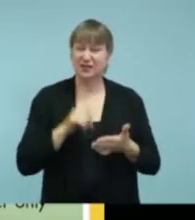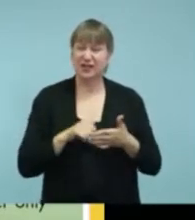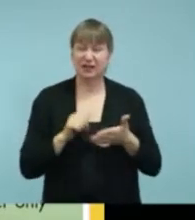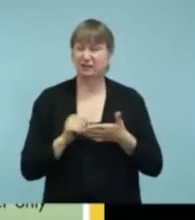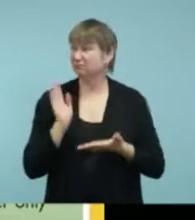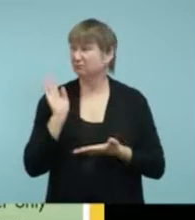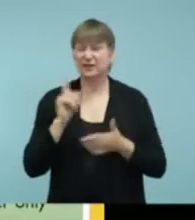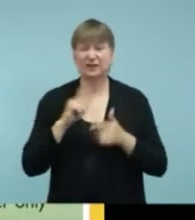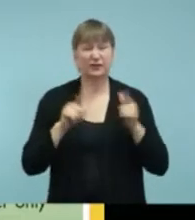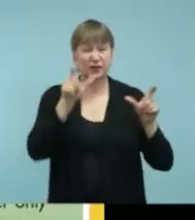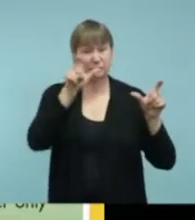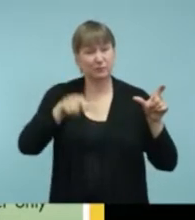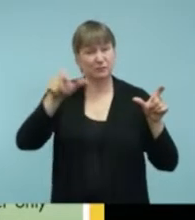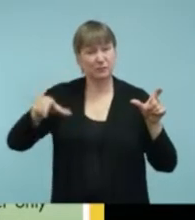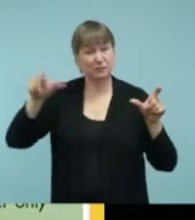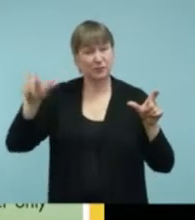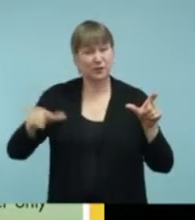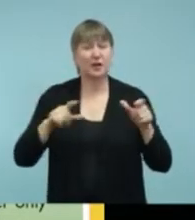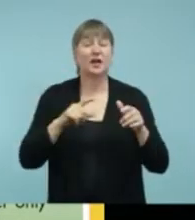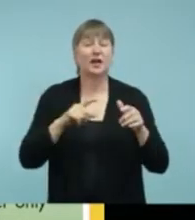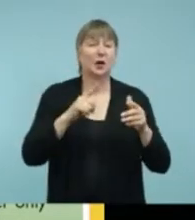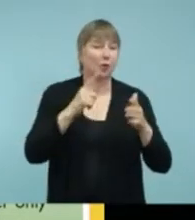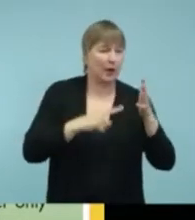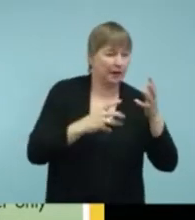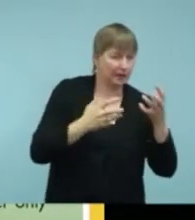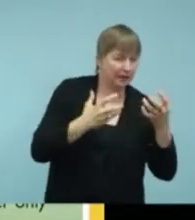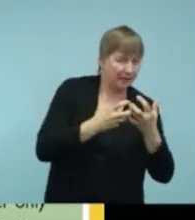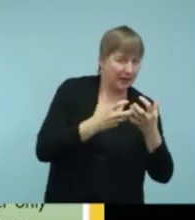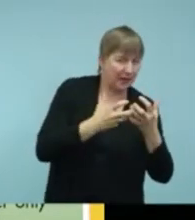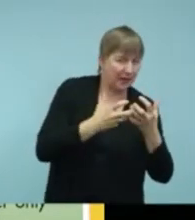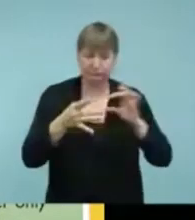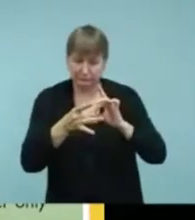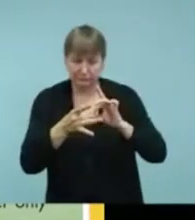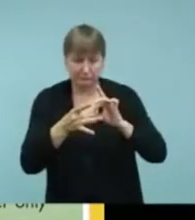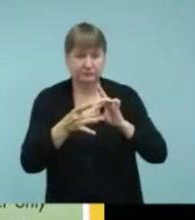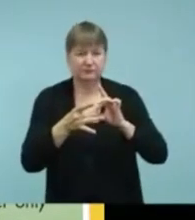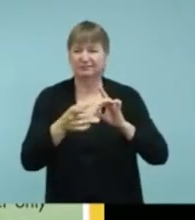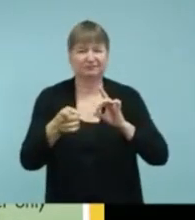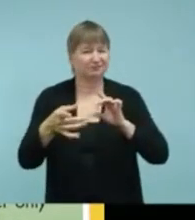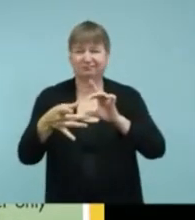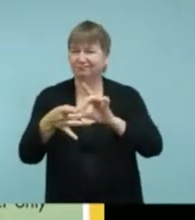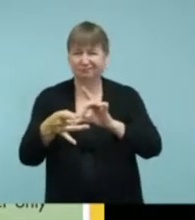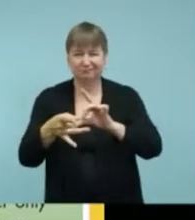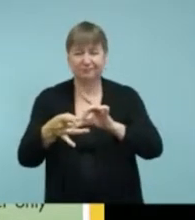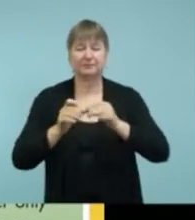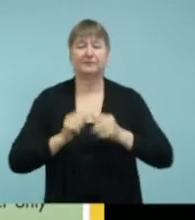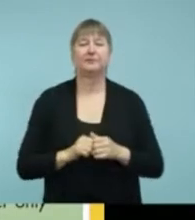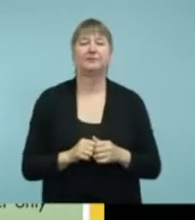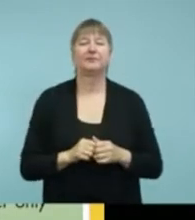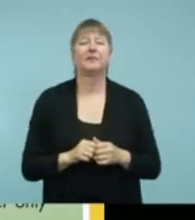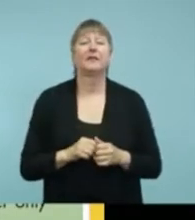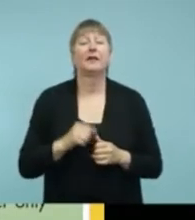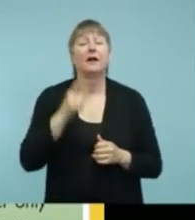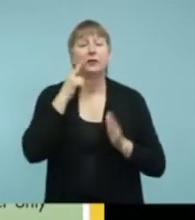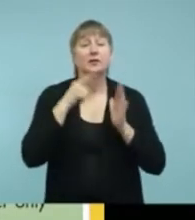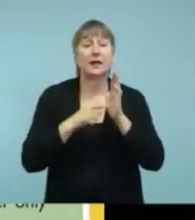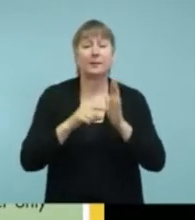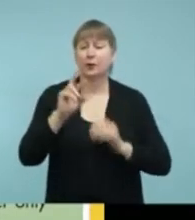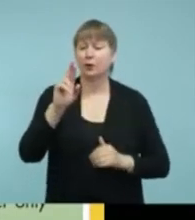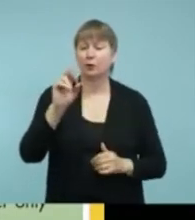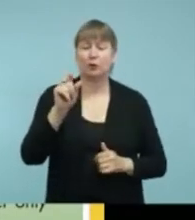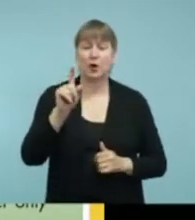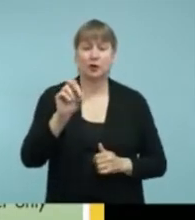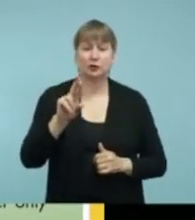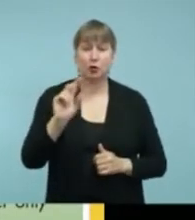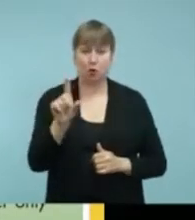and which ones are compatible with what. So, if you look at, for example, the Roger-only pediatric